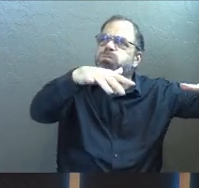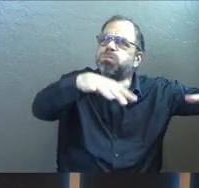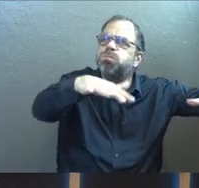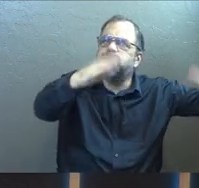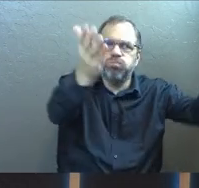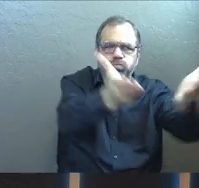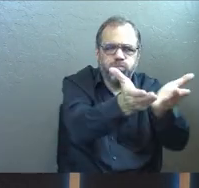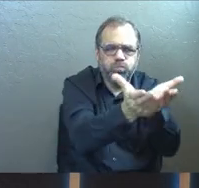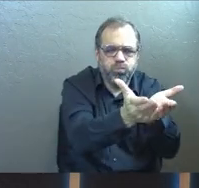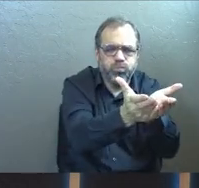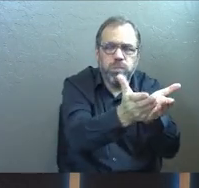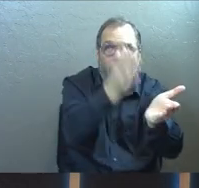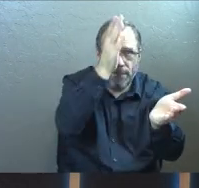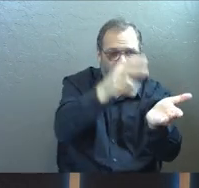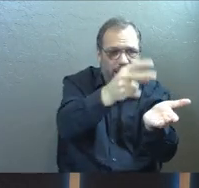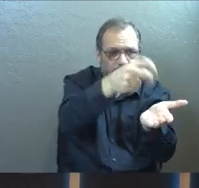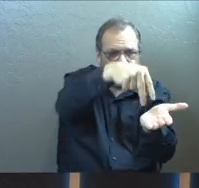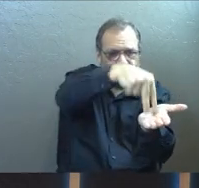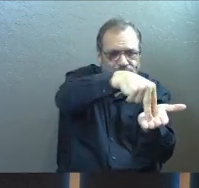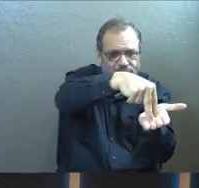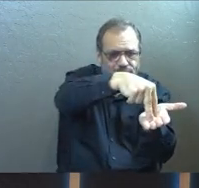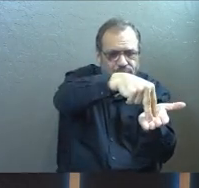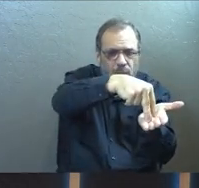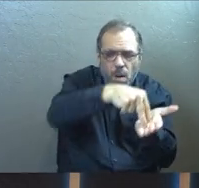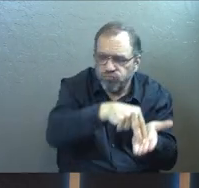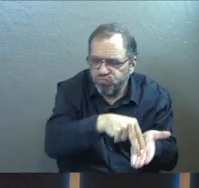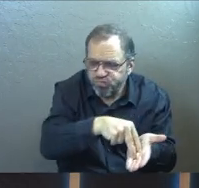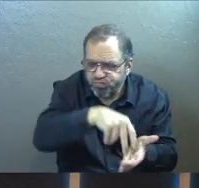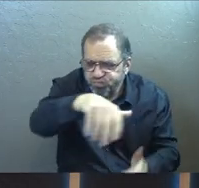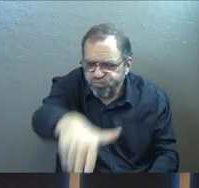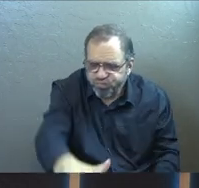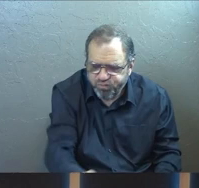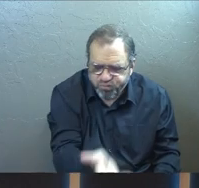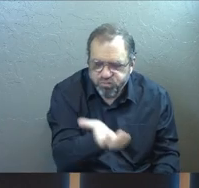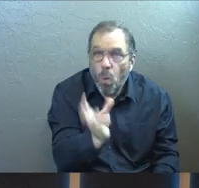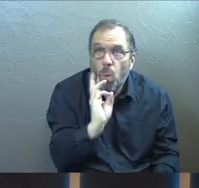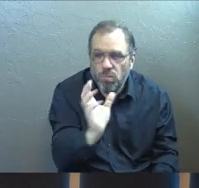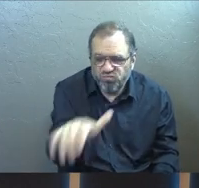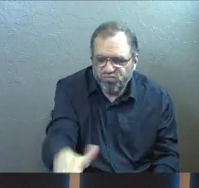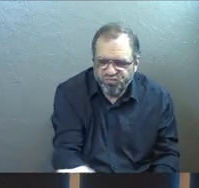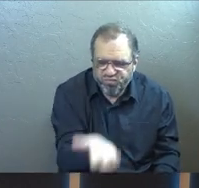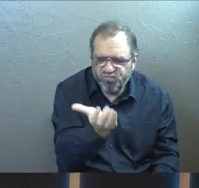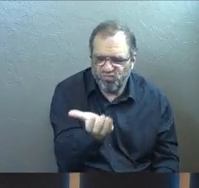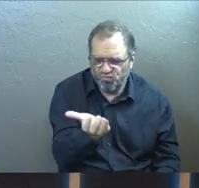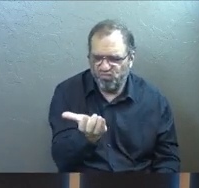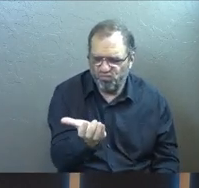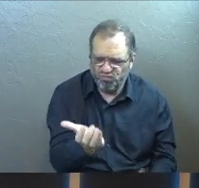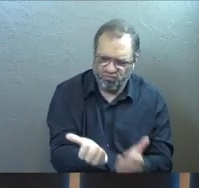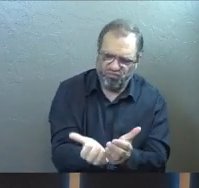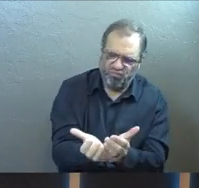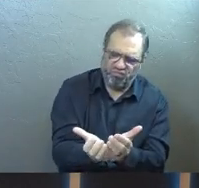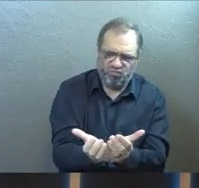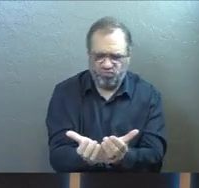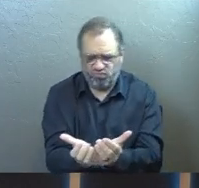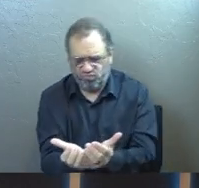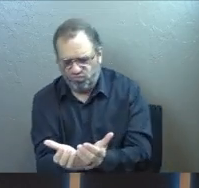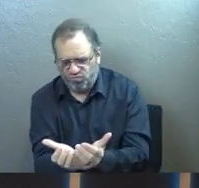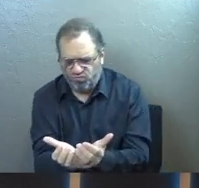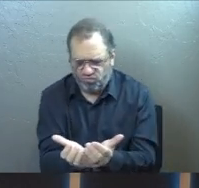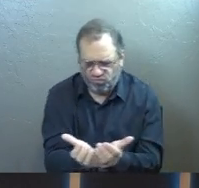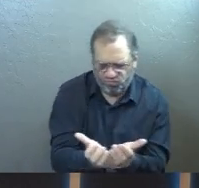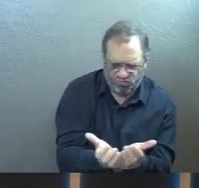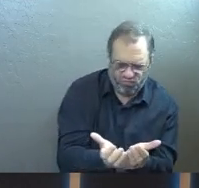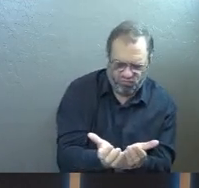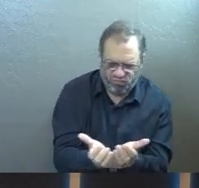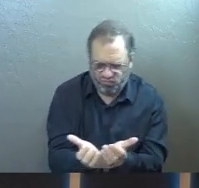And the man on the boat reaches down and scoops up some water in his hand and sits there and watches all the water